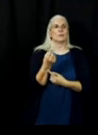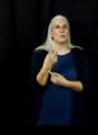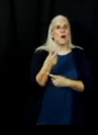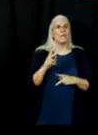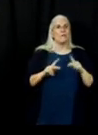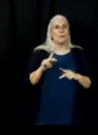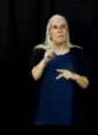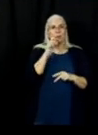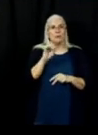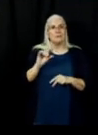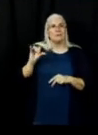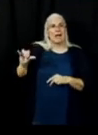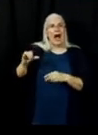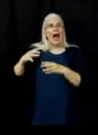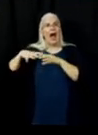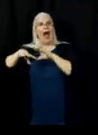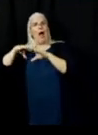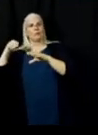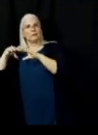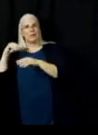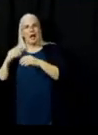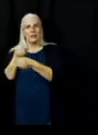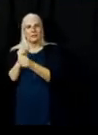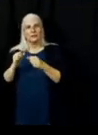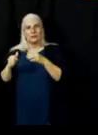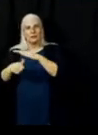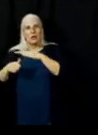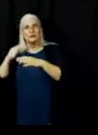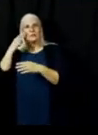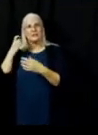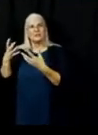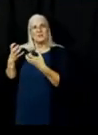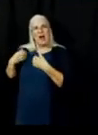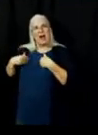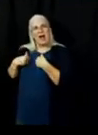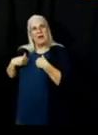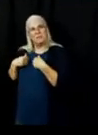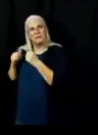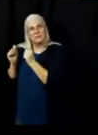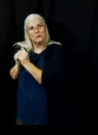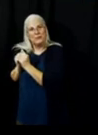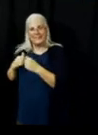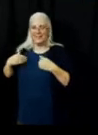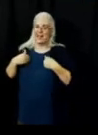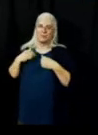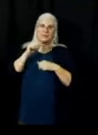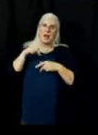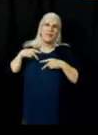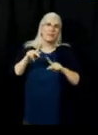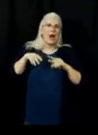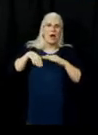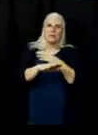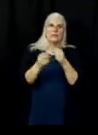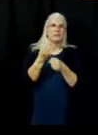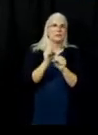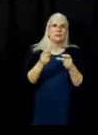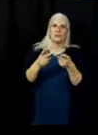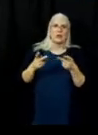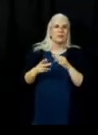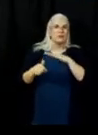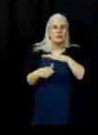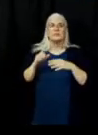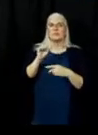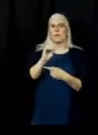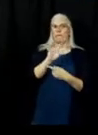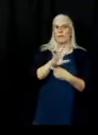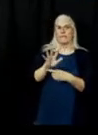of the shelters because they have animals and they don't want to put their animals up in an animal shelter. Not to mention the hundreds